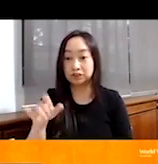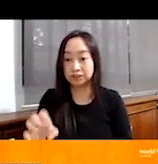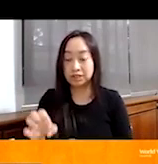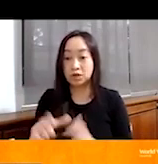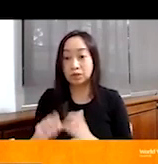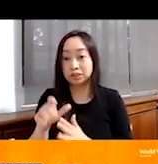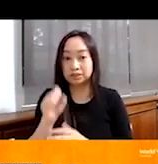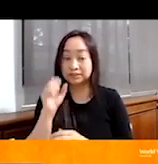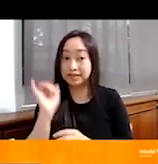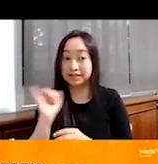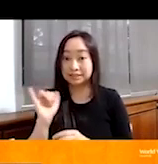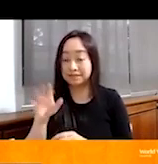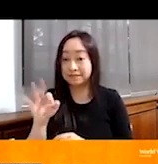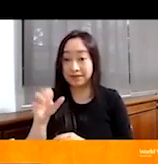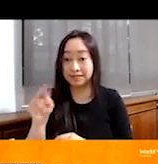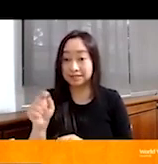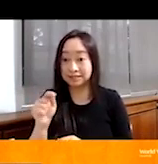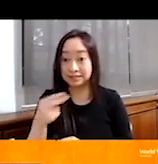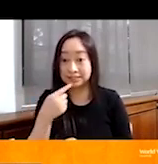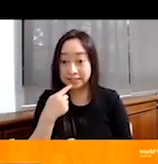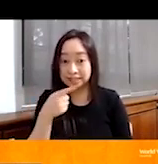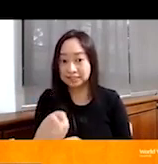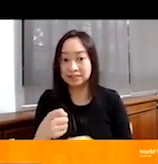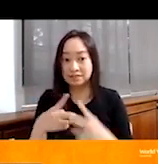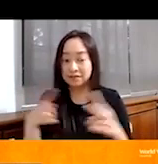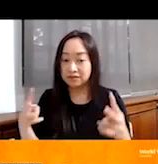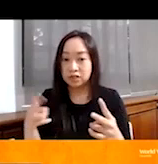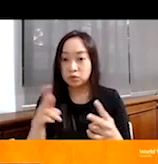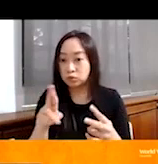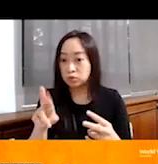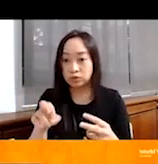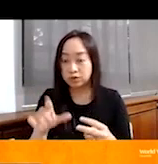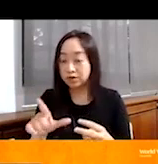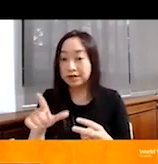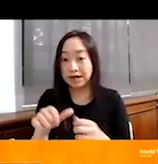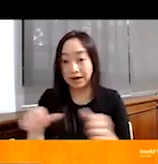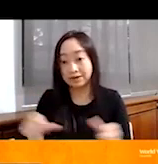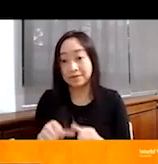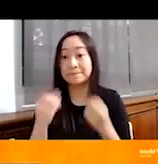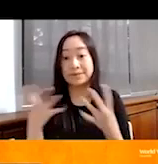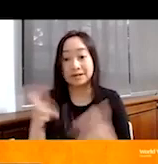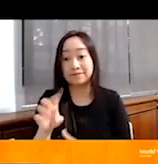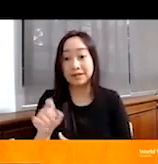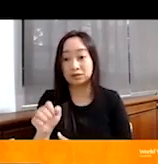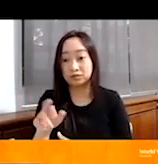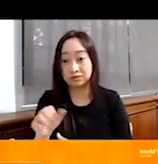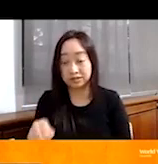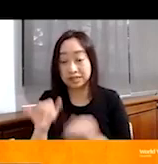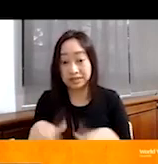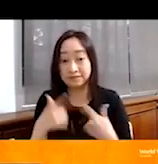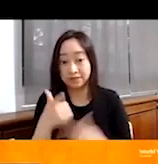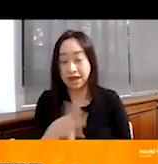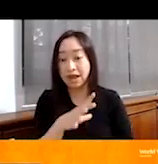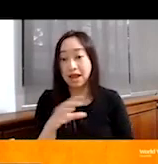Faith said, it's a very rural area. A lot of Bedouin who live there. And of